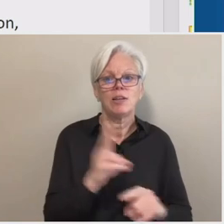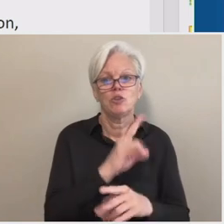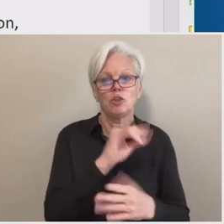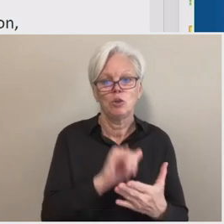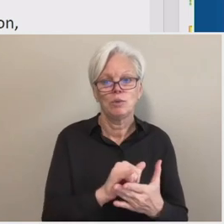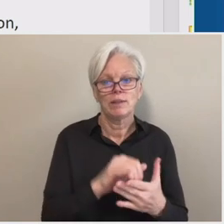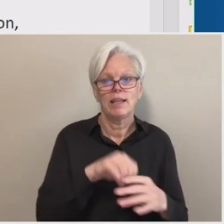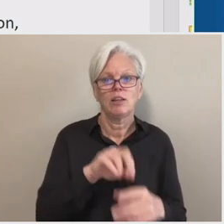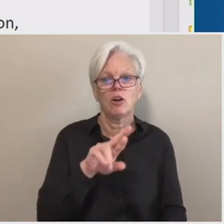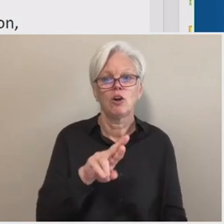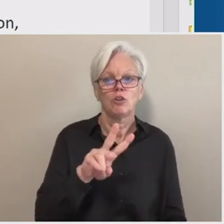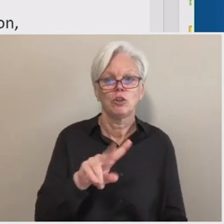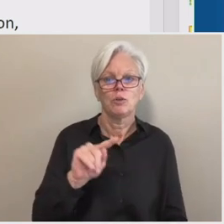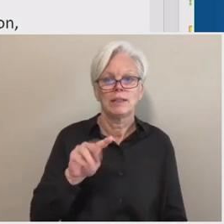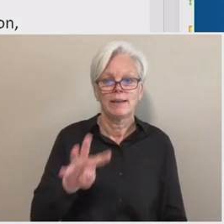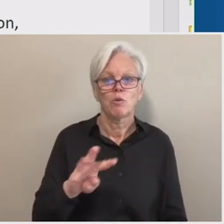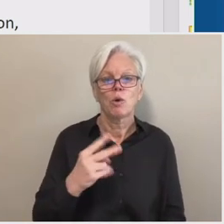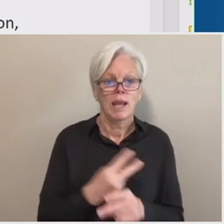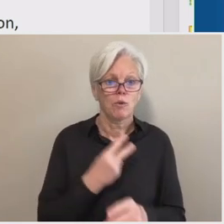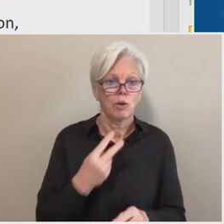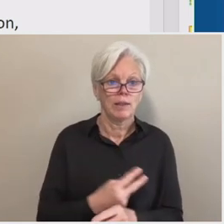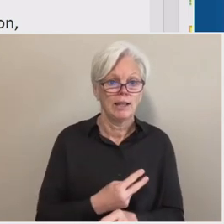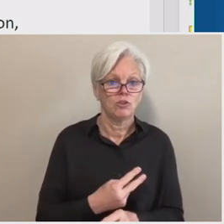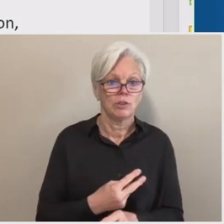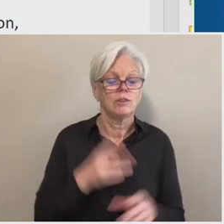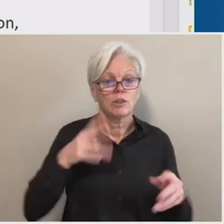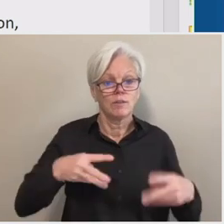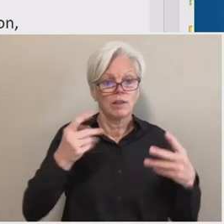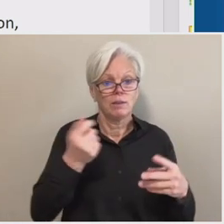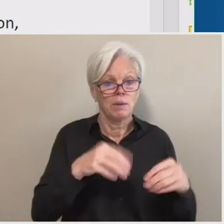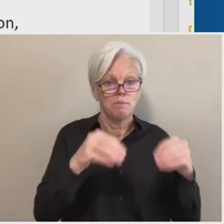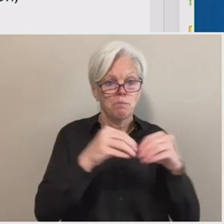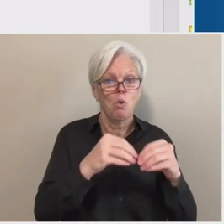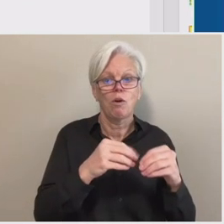RGT4 calculation. You can scroll down a little bit more, Vanessa.